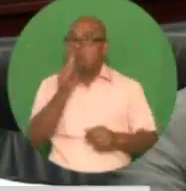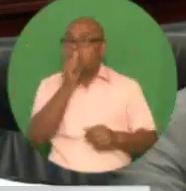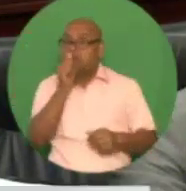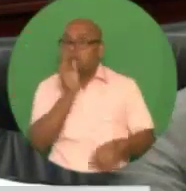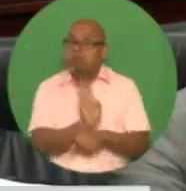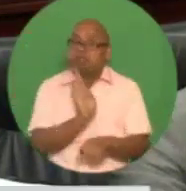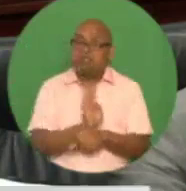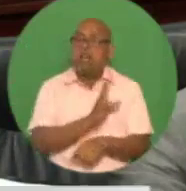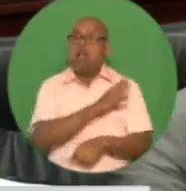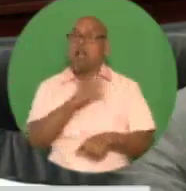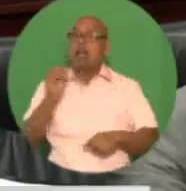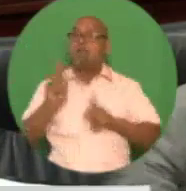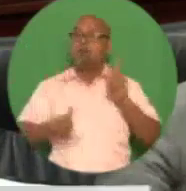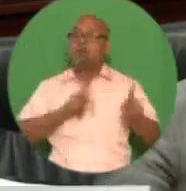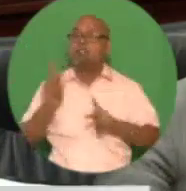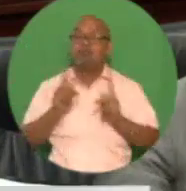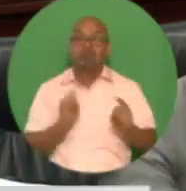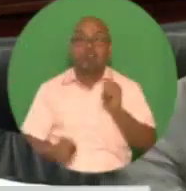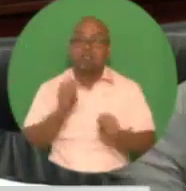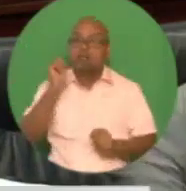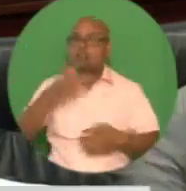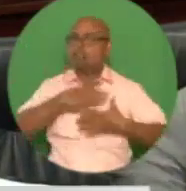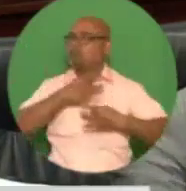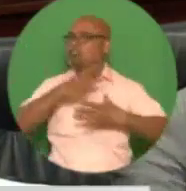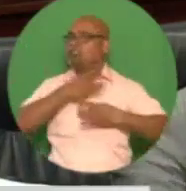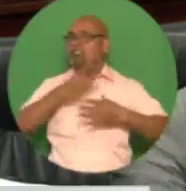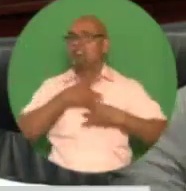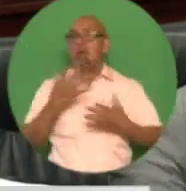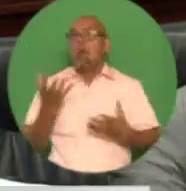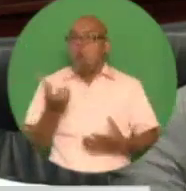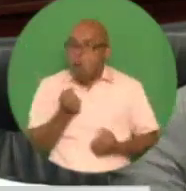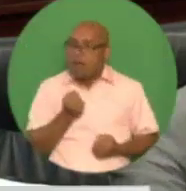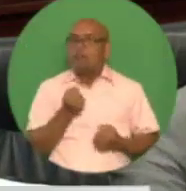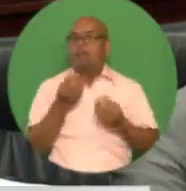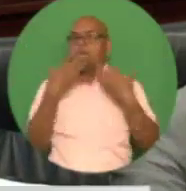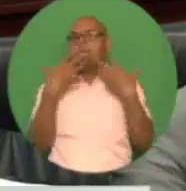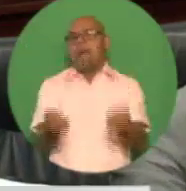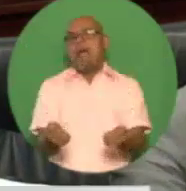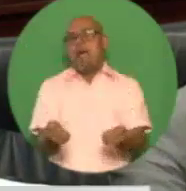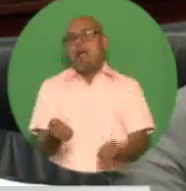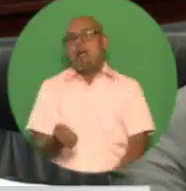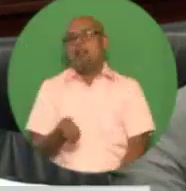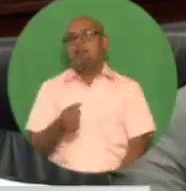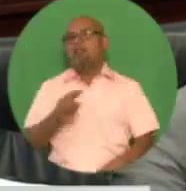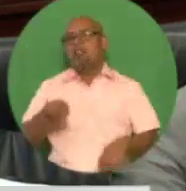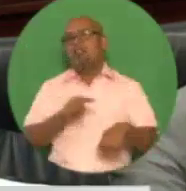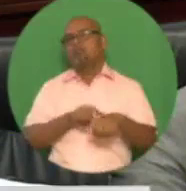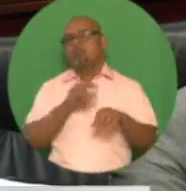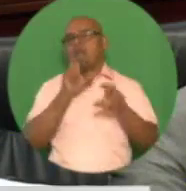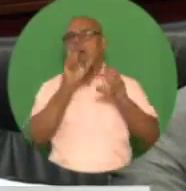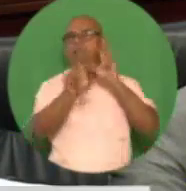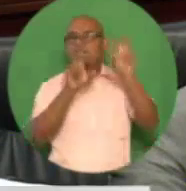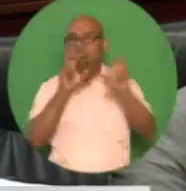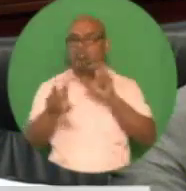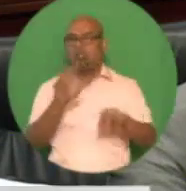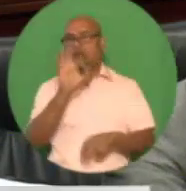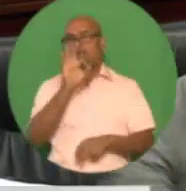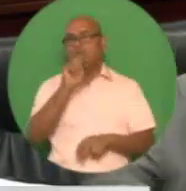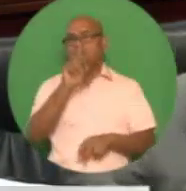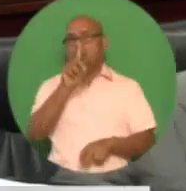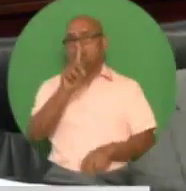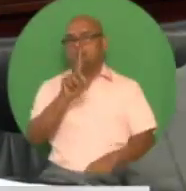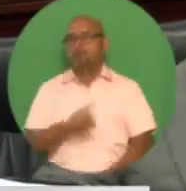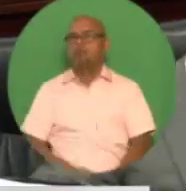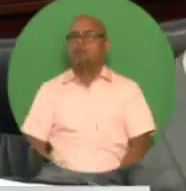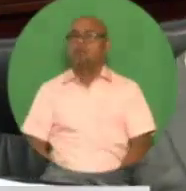consultants, who worked tirelessly and selflessly to conceptualize the form and shape of the instrument so as to secure the